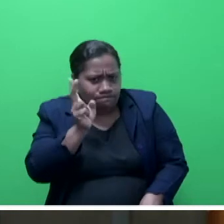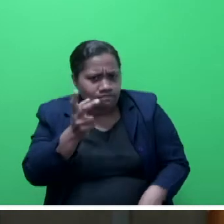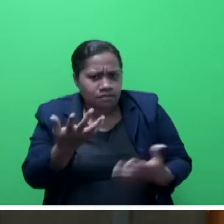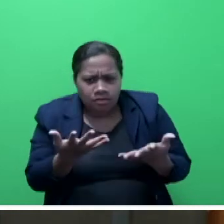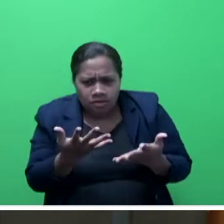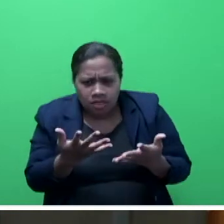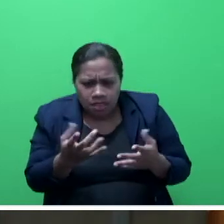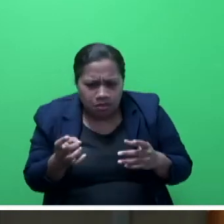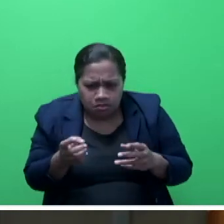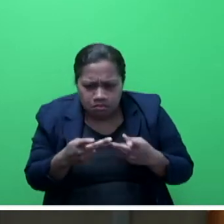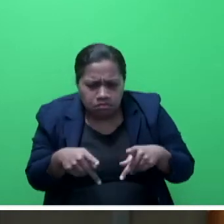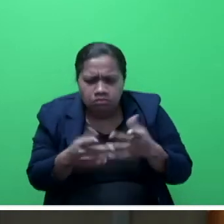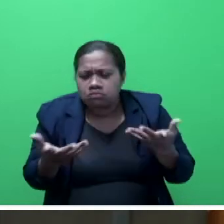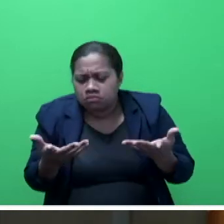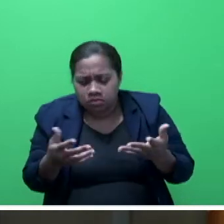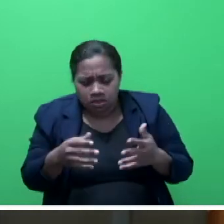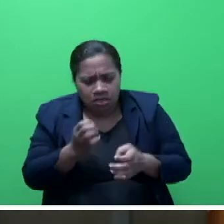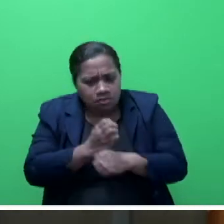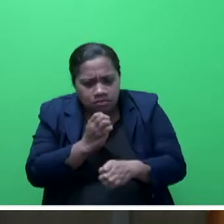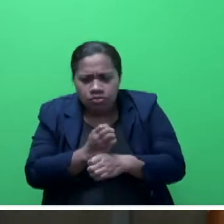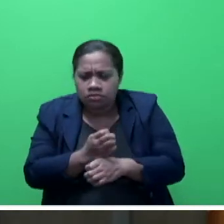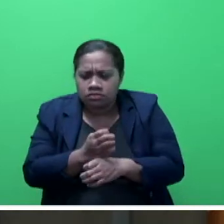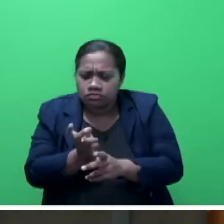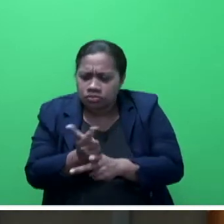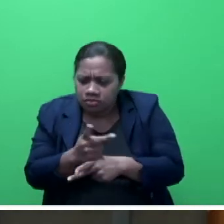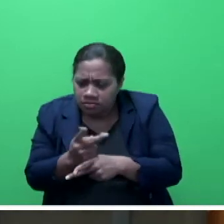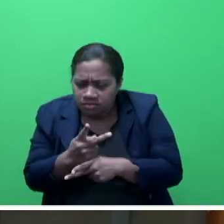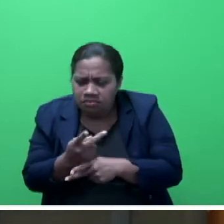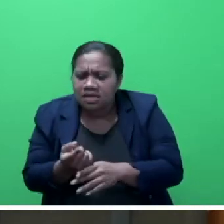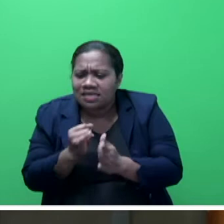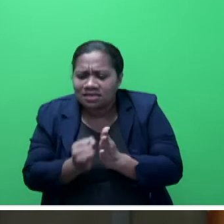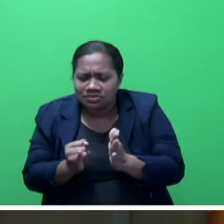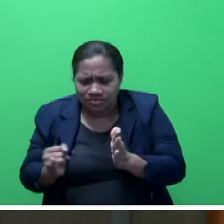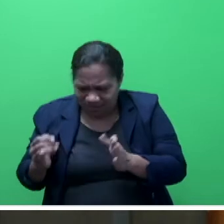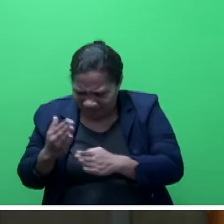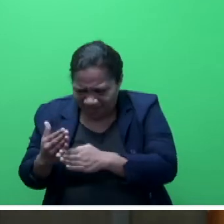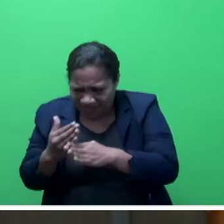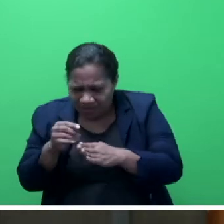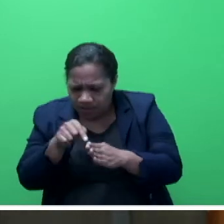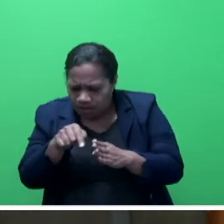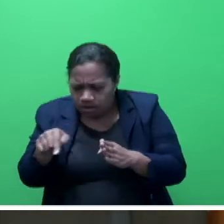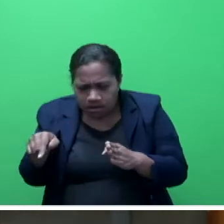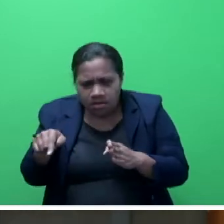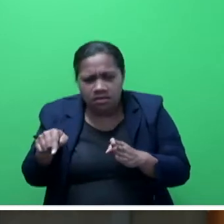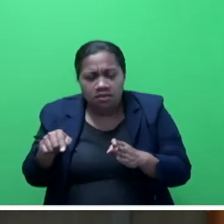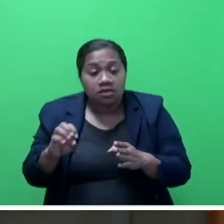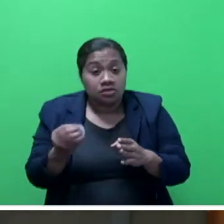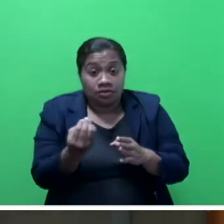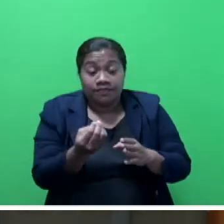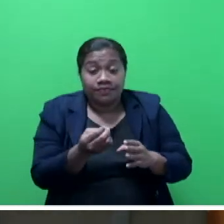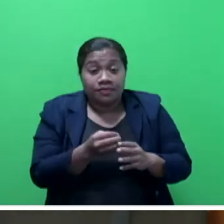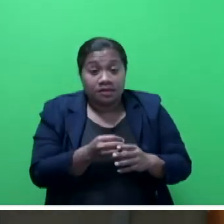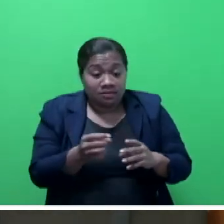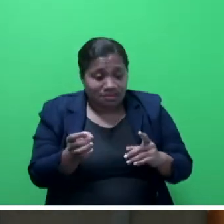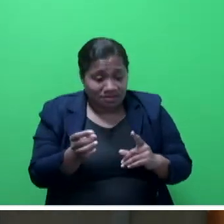employment, productivity and industrial relations. Mr Speaker Say, the key to economic recovery